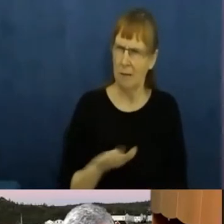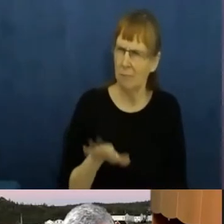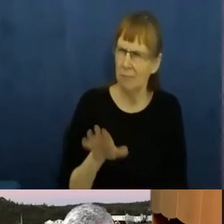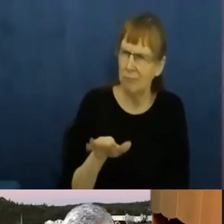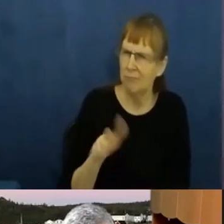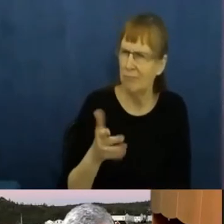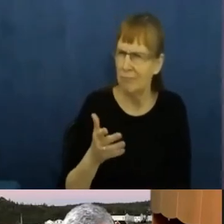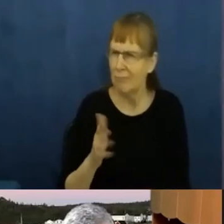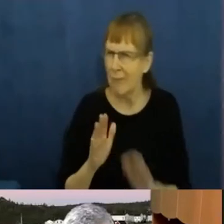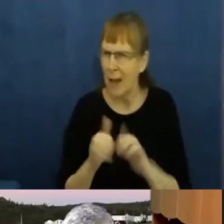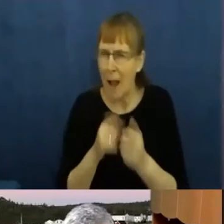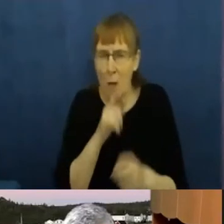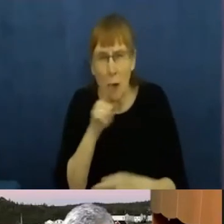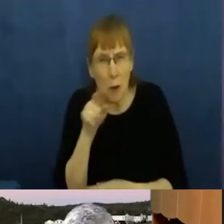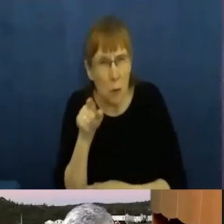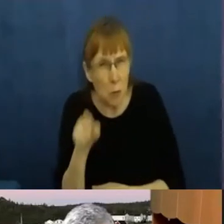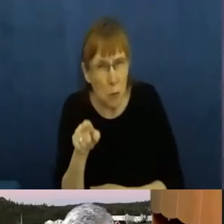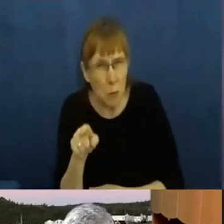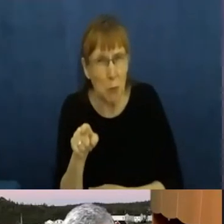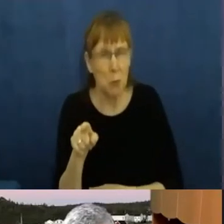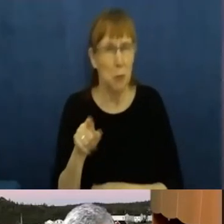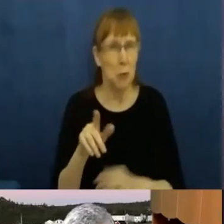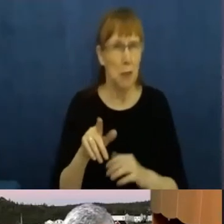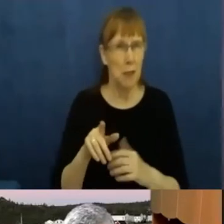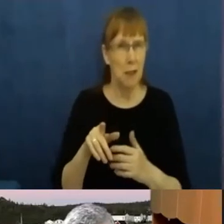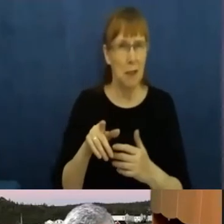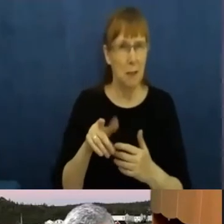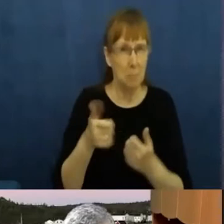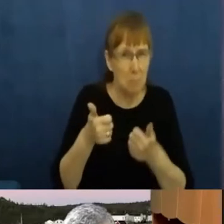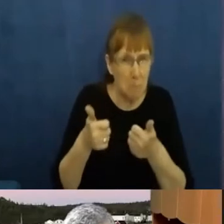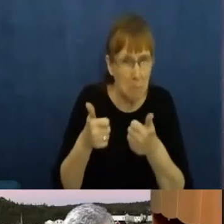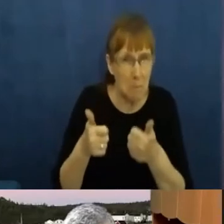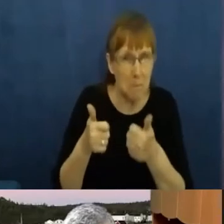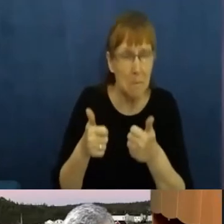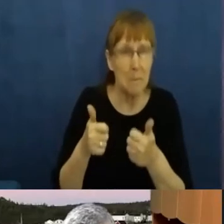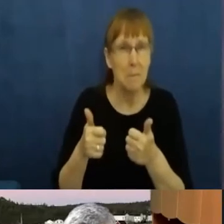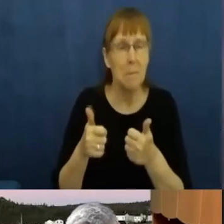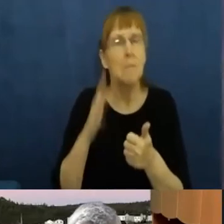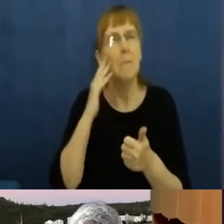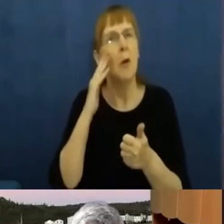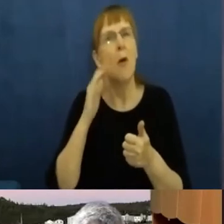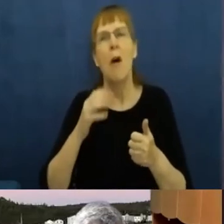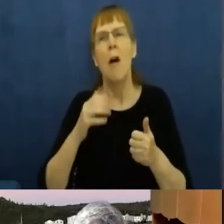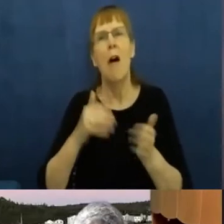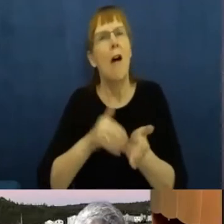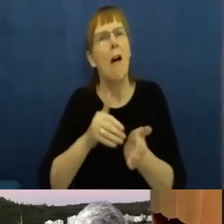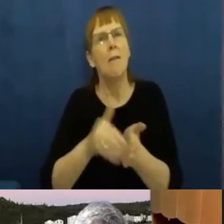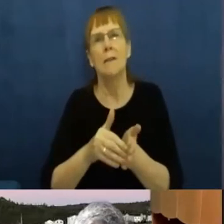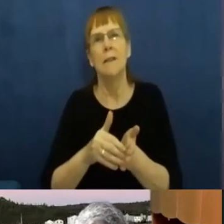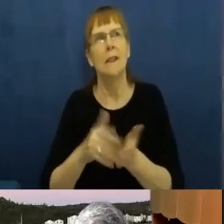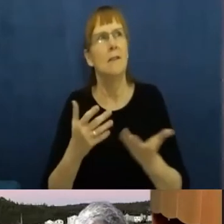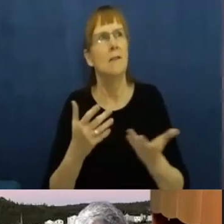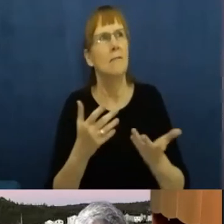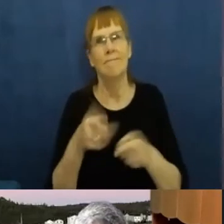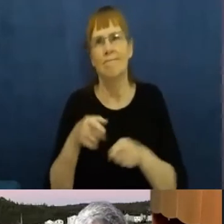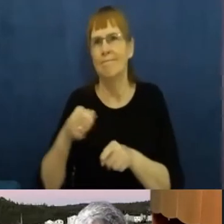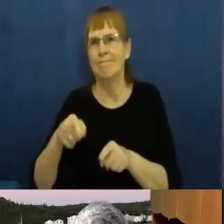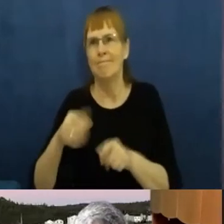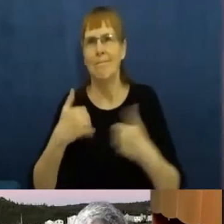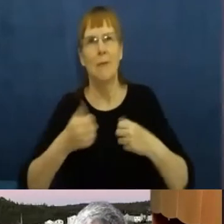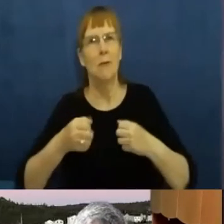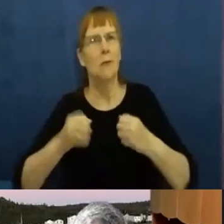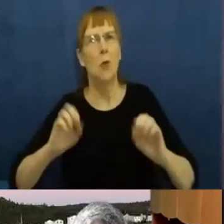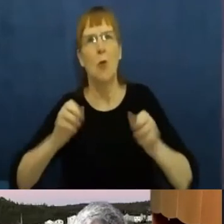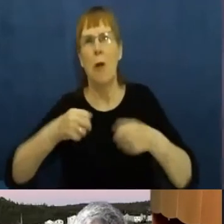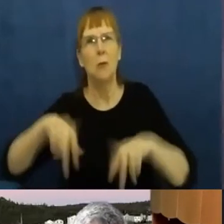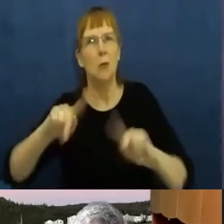personally managing in these times, often to people who don't have an opportunity to talk to anybody without it becoming a